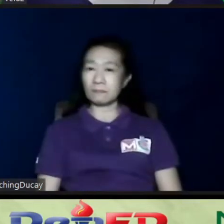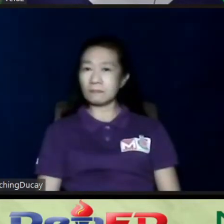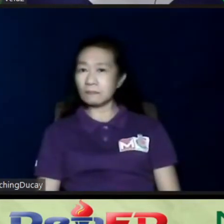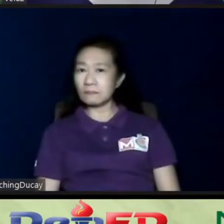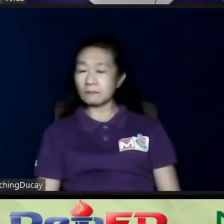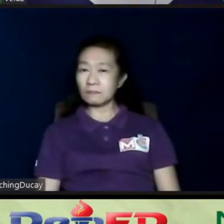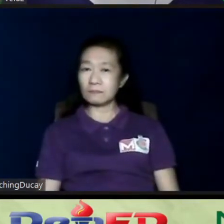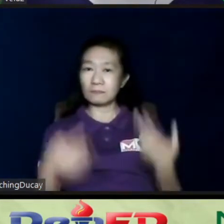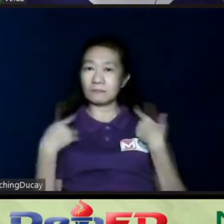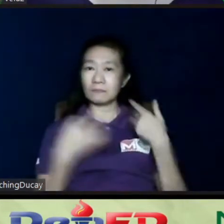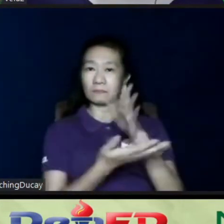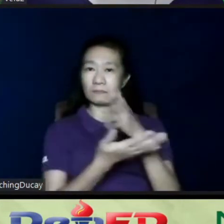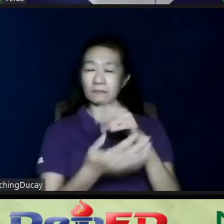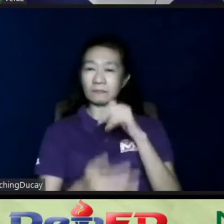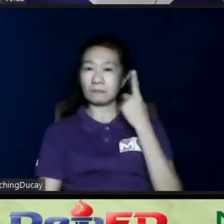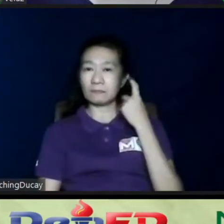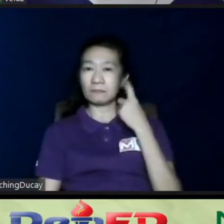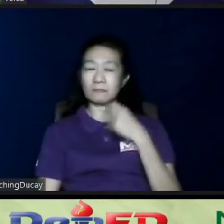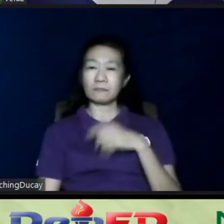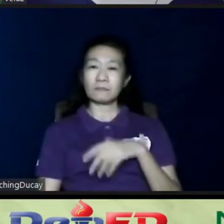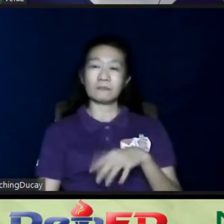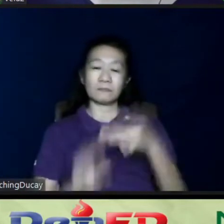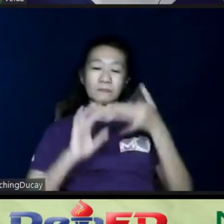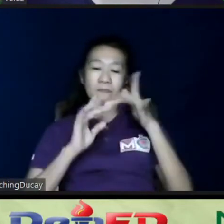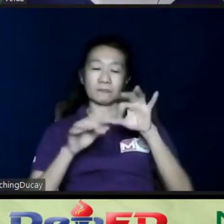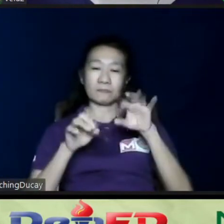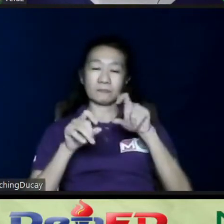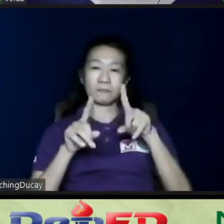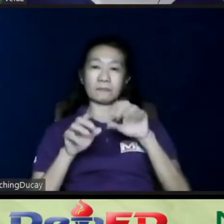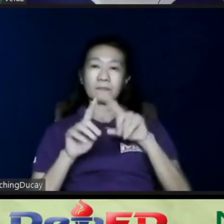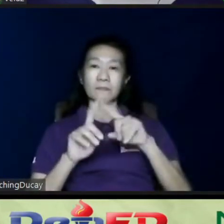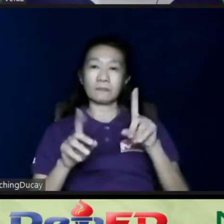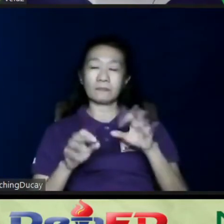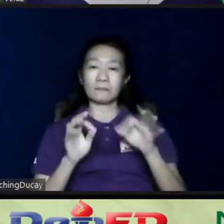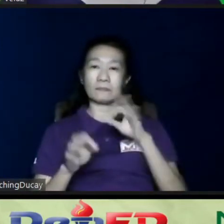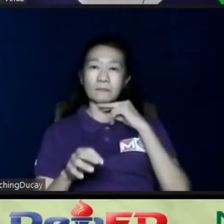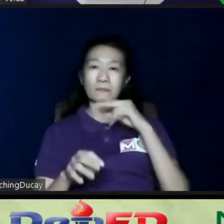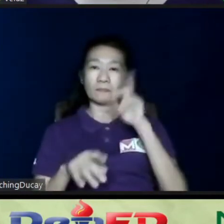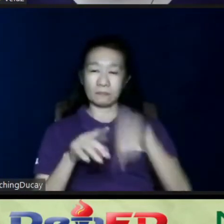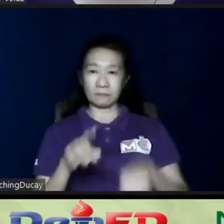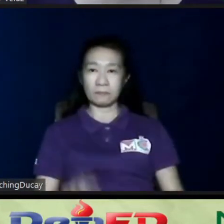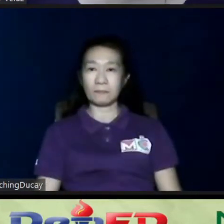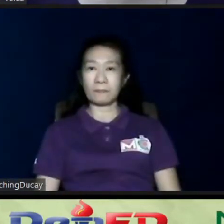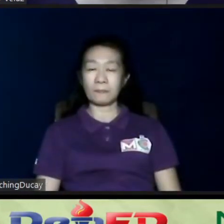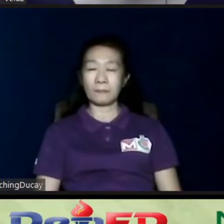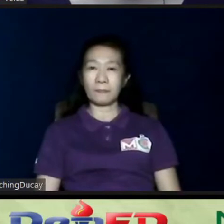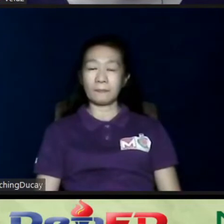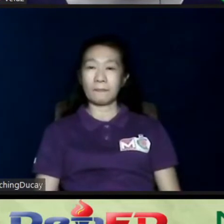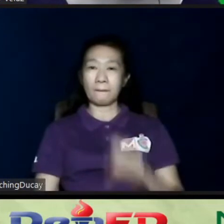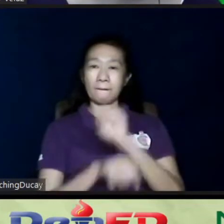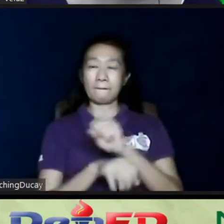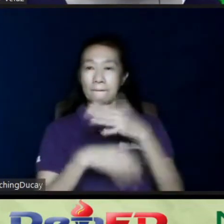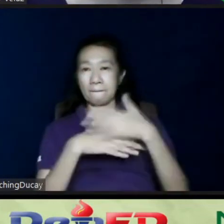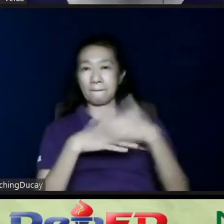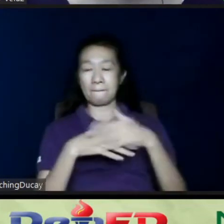shared a while ago, like online selling, but if not, if that's not possible, work very closely